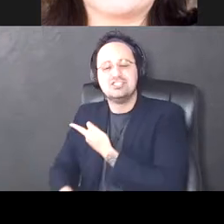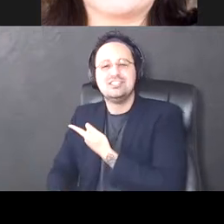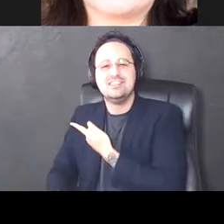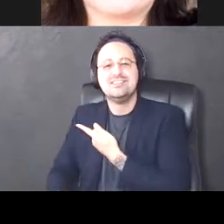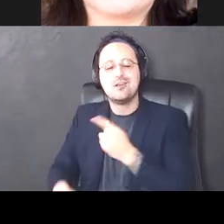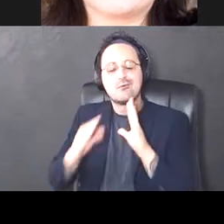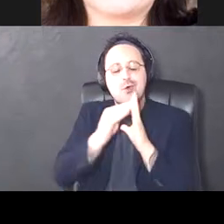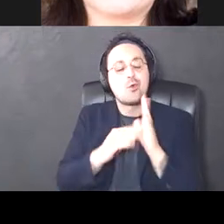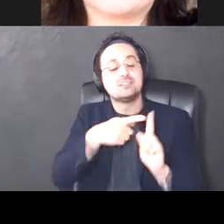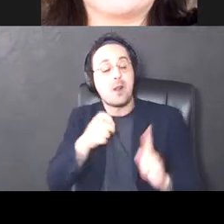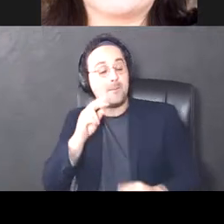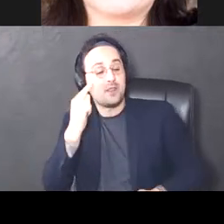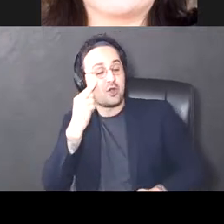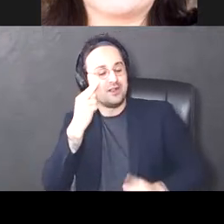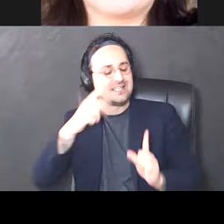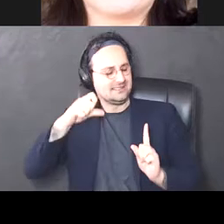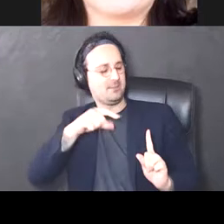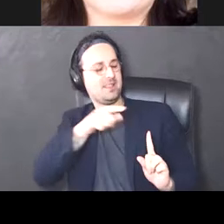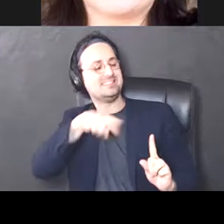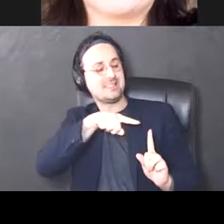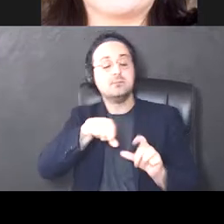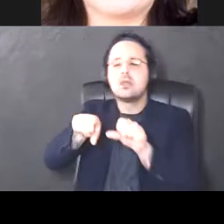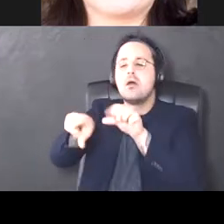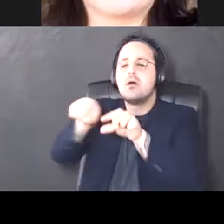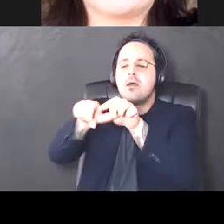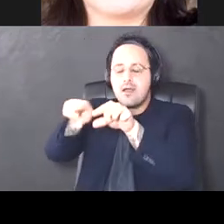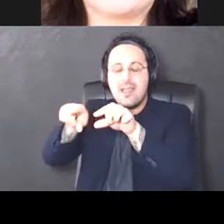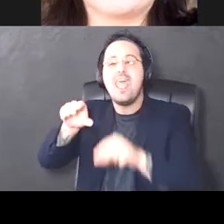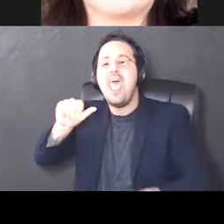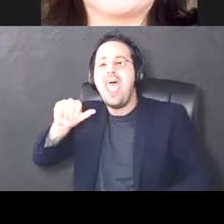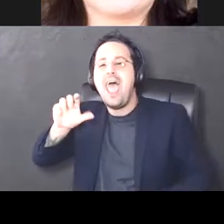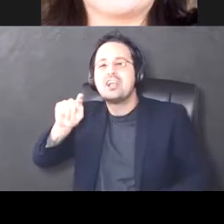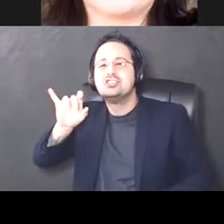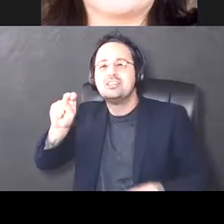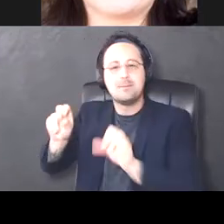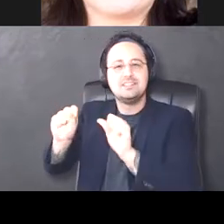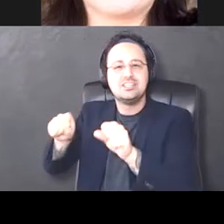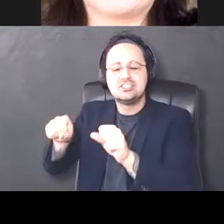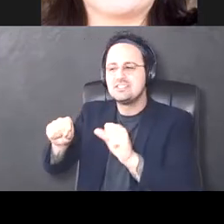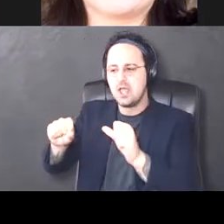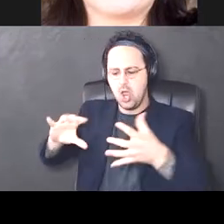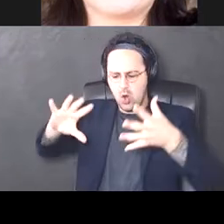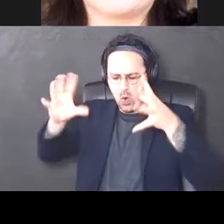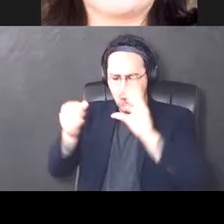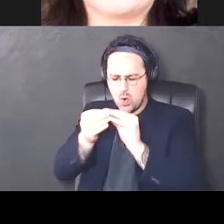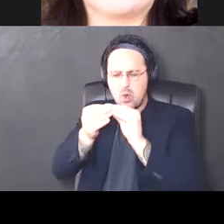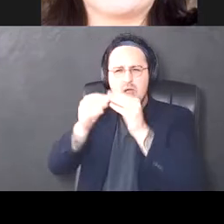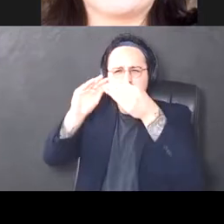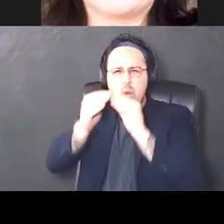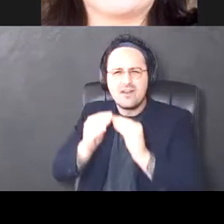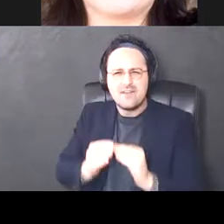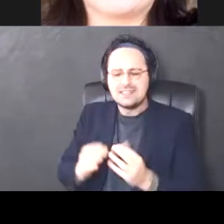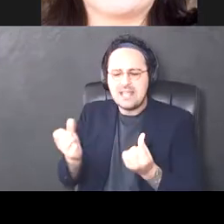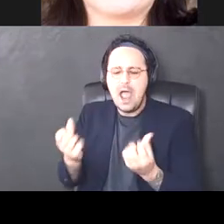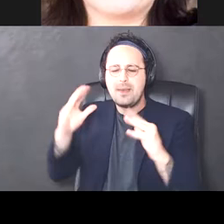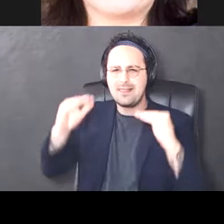record from the neurons and stimulate them to fire action potentials and then quantify how many they fire with these different levels of stimulation.